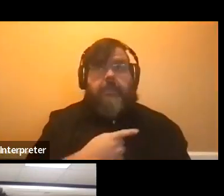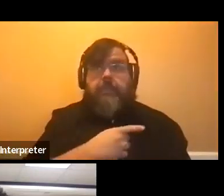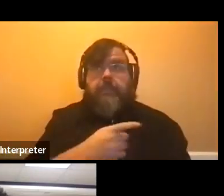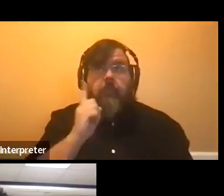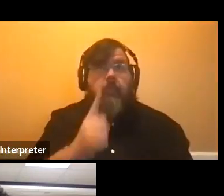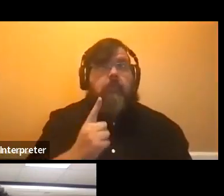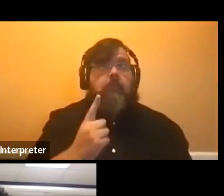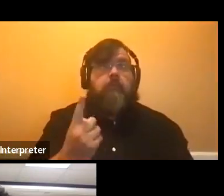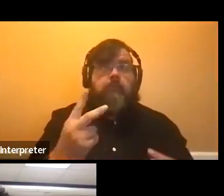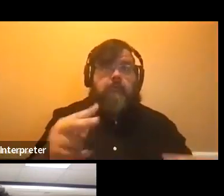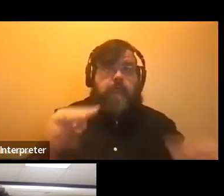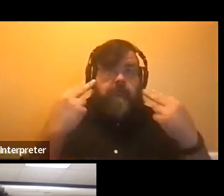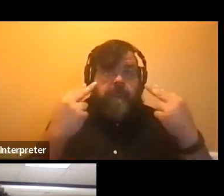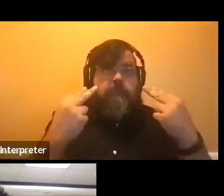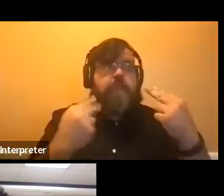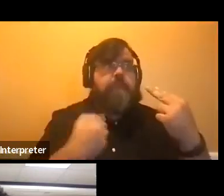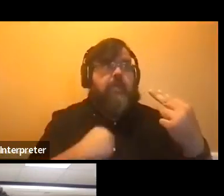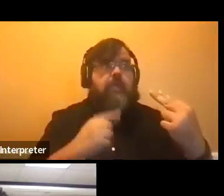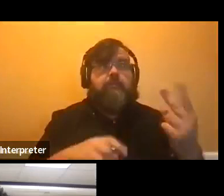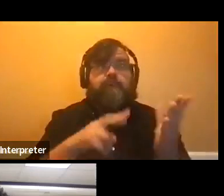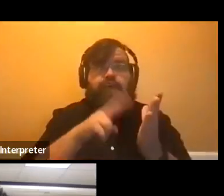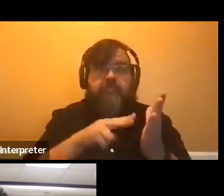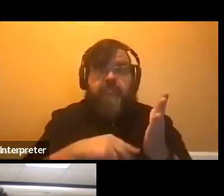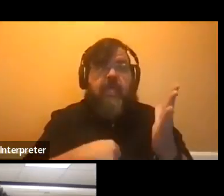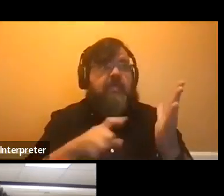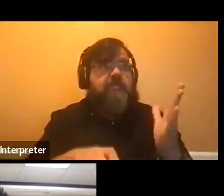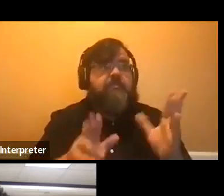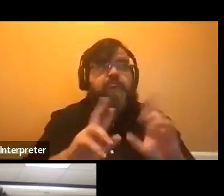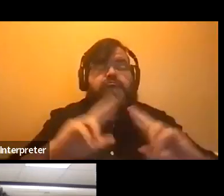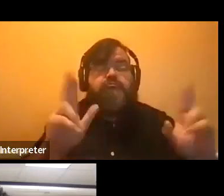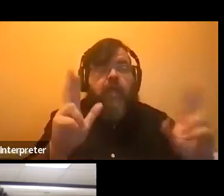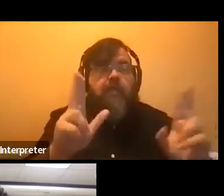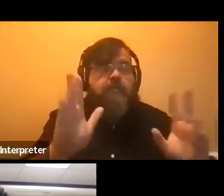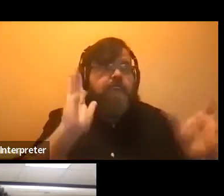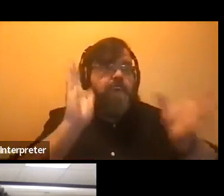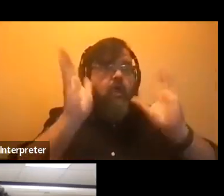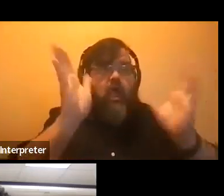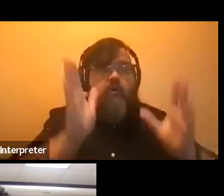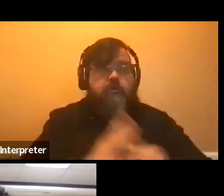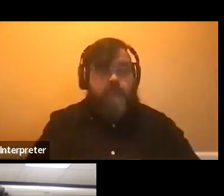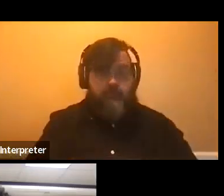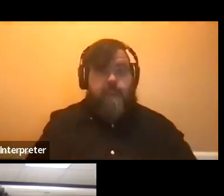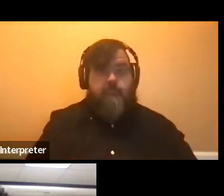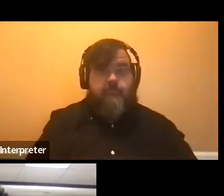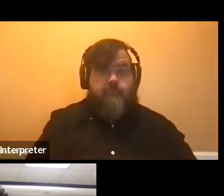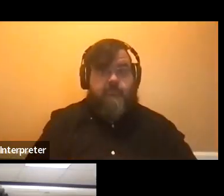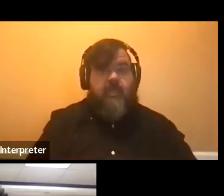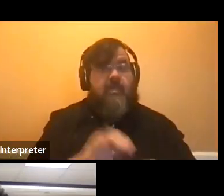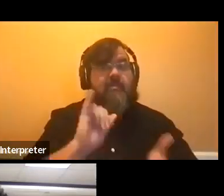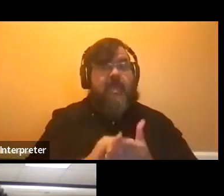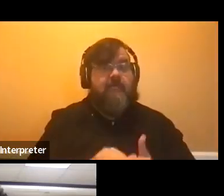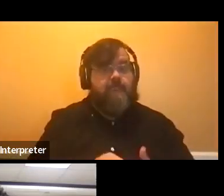great student. So I better do the readings and be ready to talk. And I think that helps.